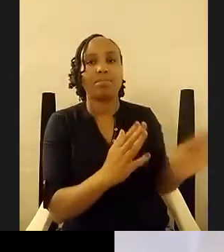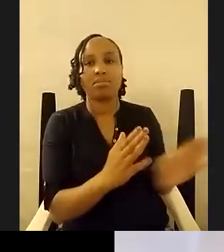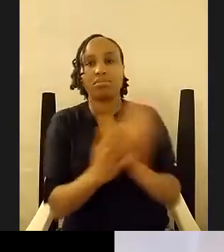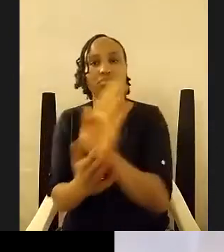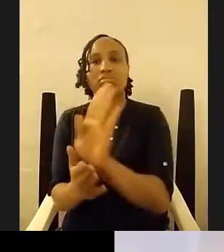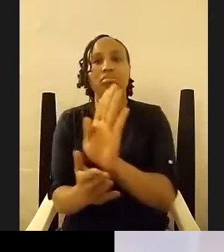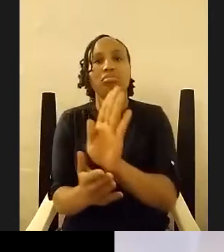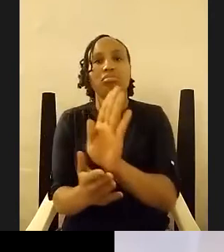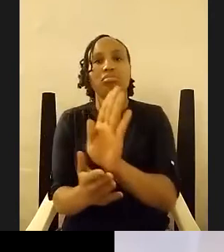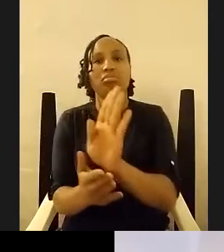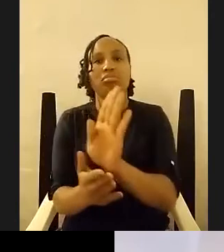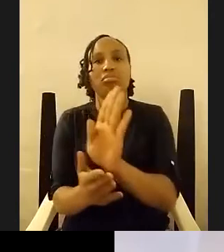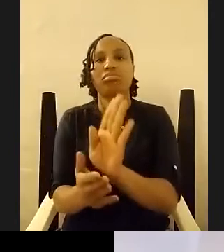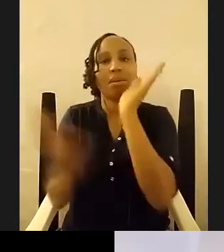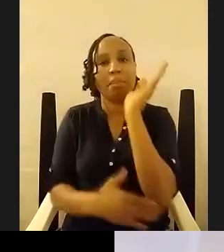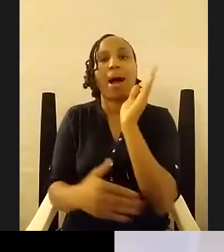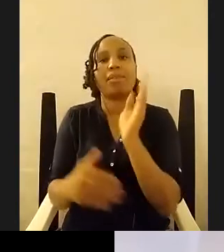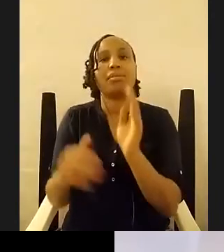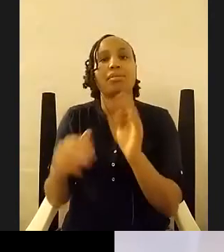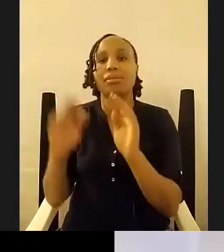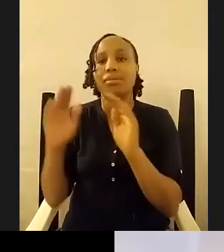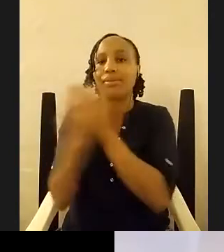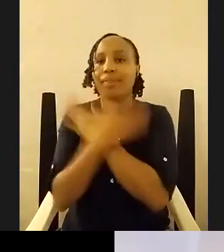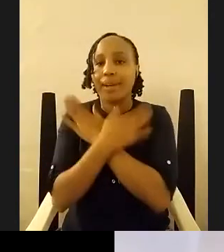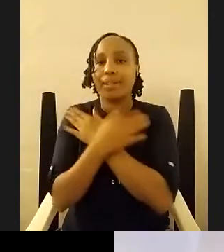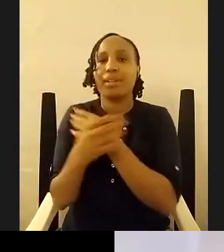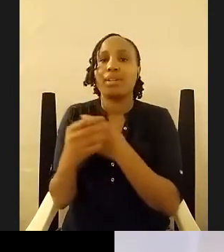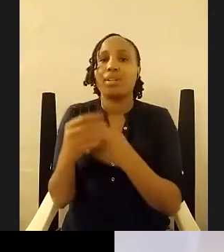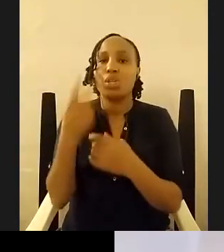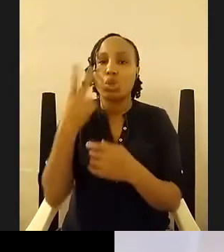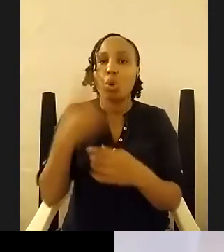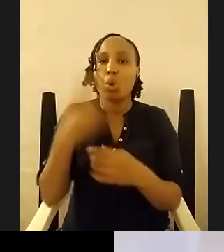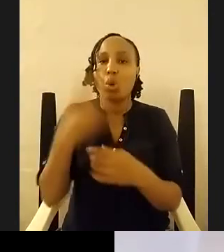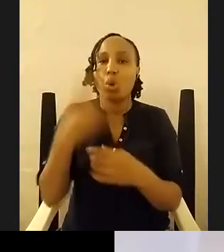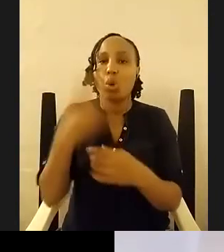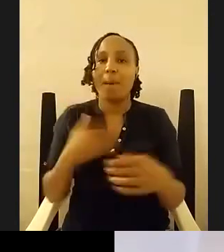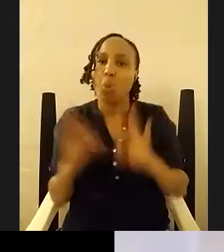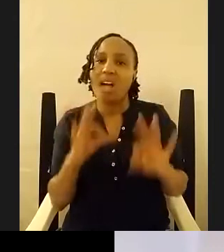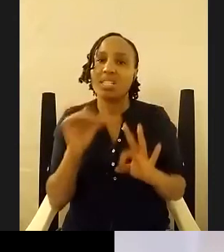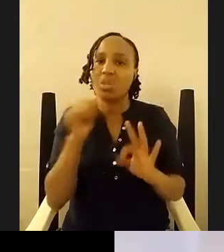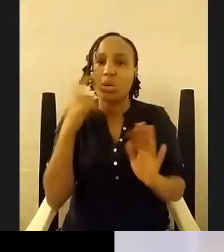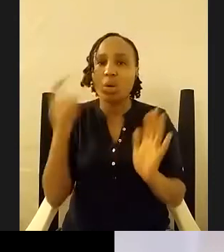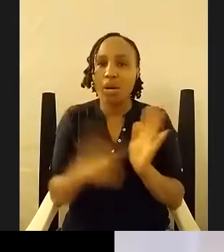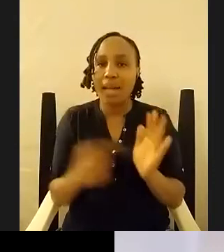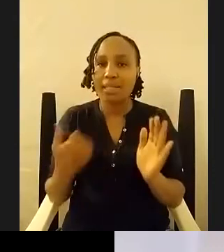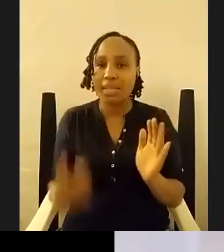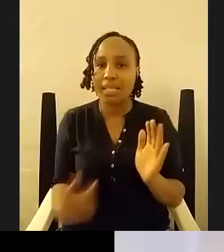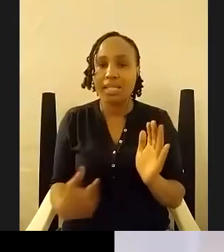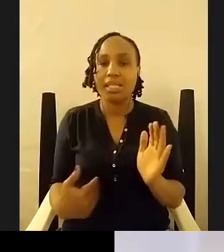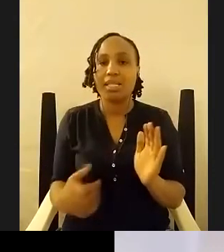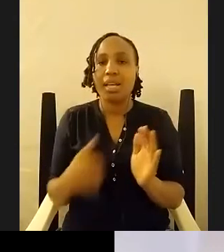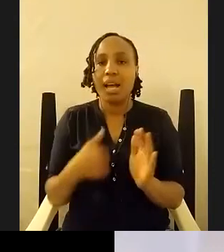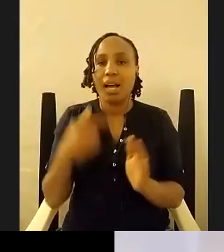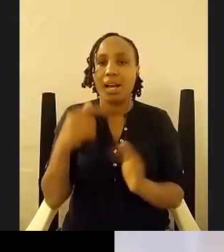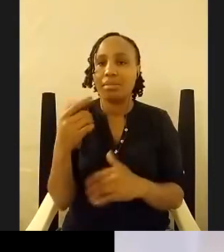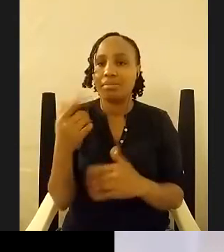hat friend stole my swag he didn't even recognize me and you know i was it's it's coming the fallout